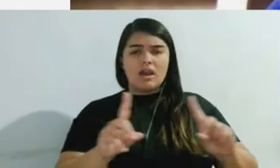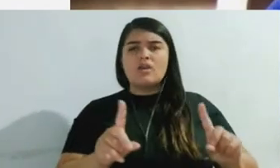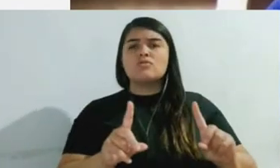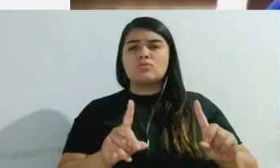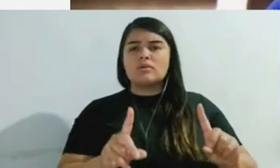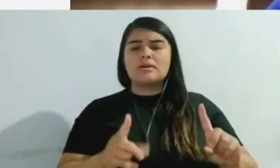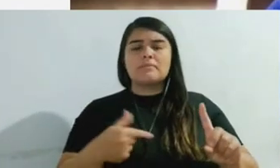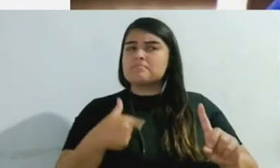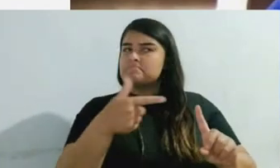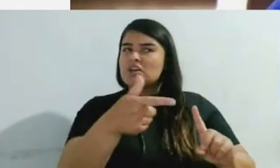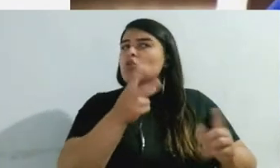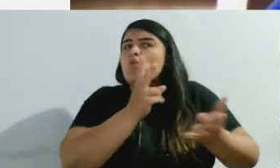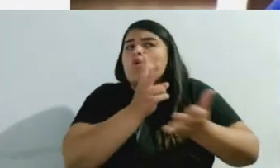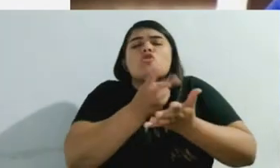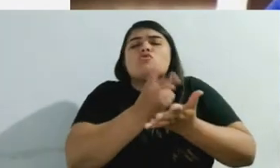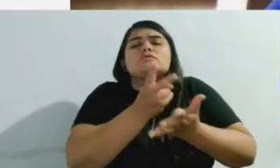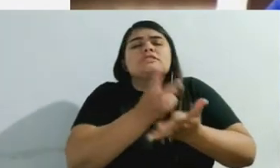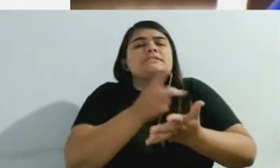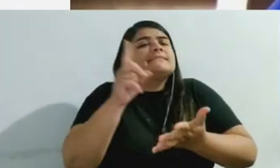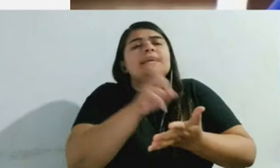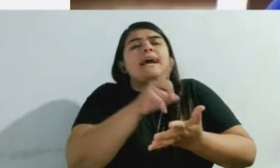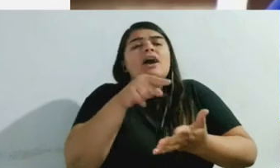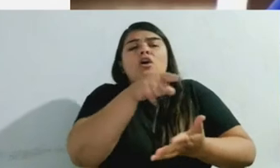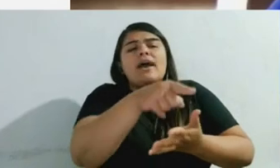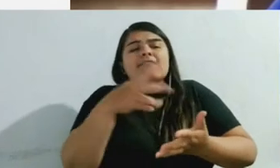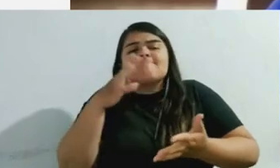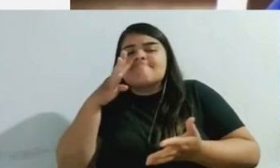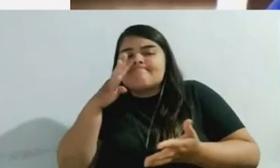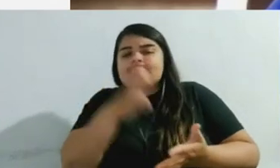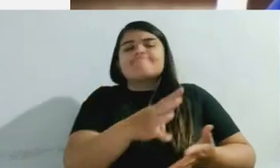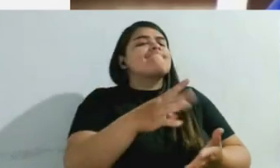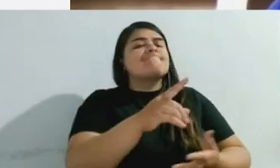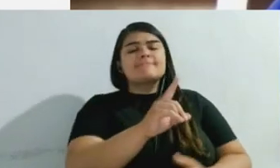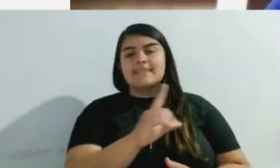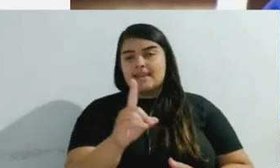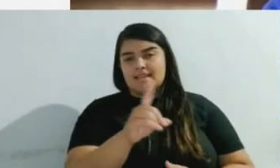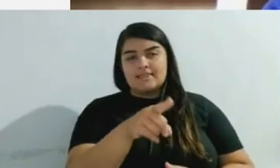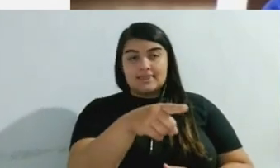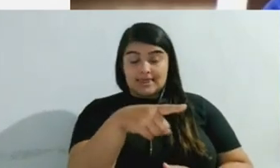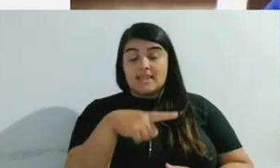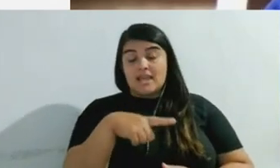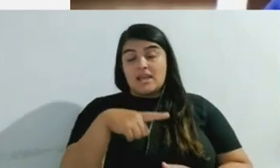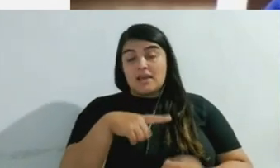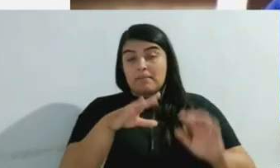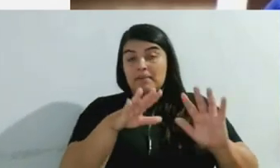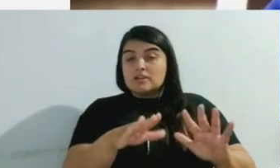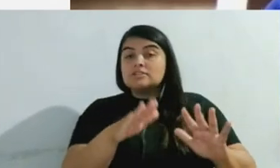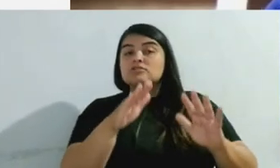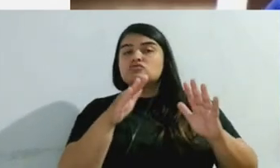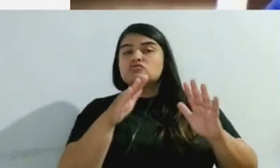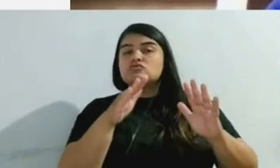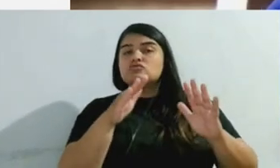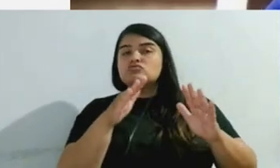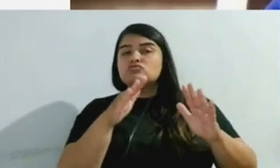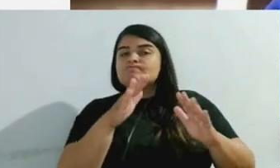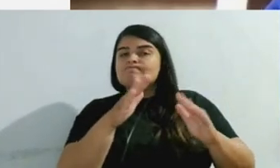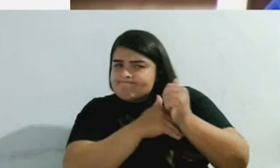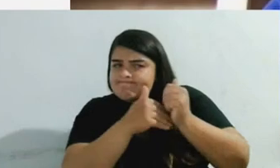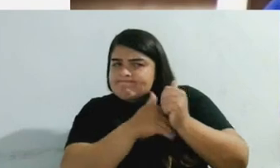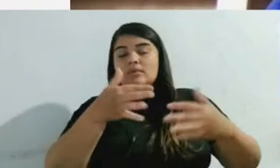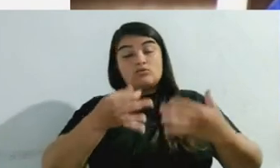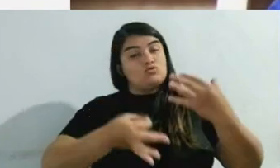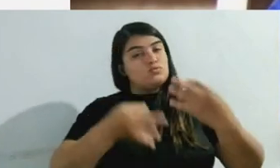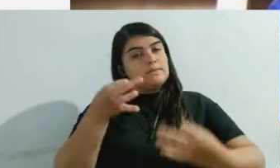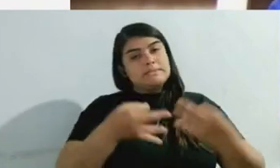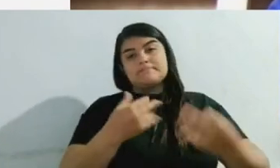Prosecutors have that discretion. Judges can't constrain them. They can't make prosecutors bring charges, and they